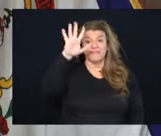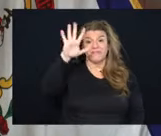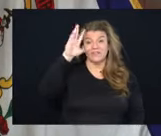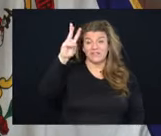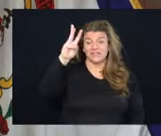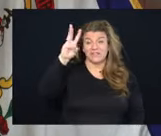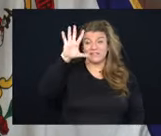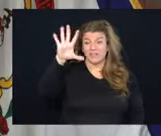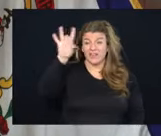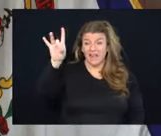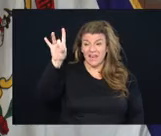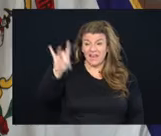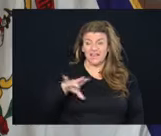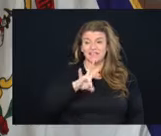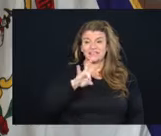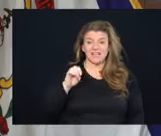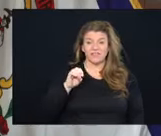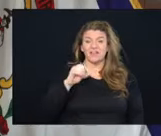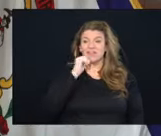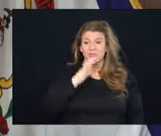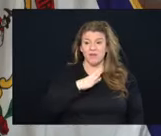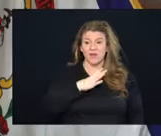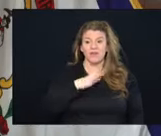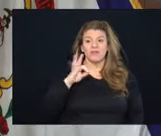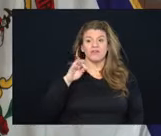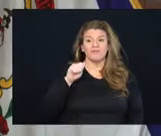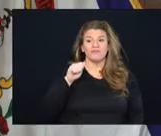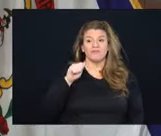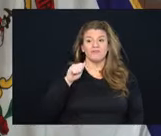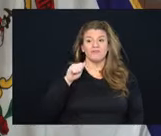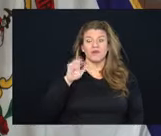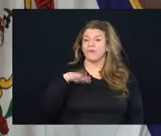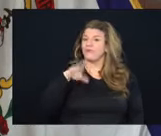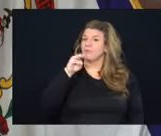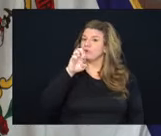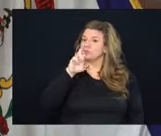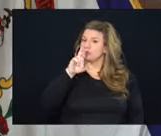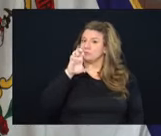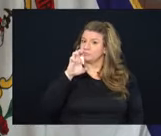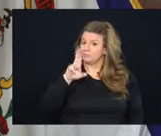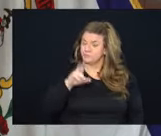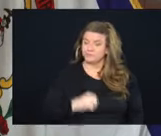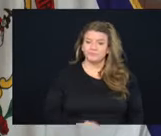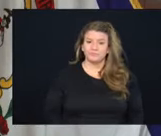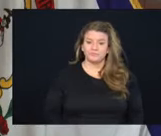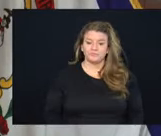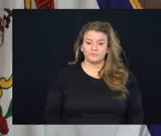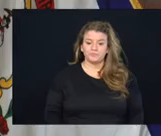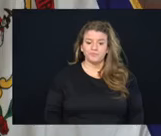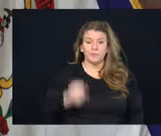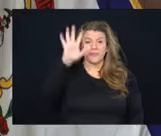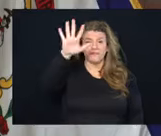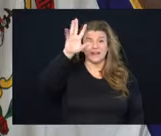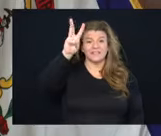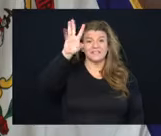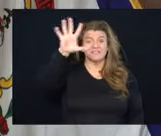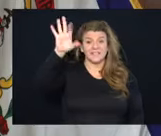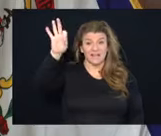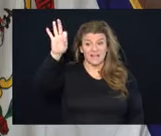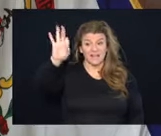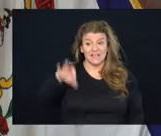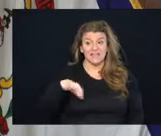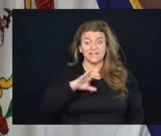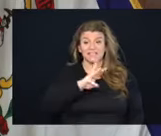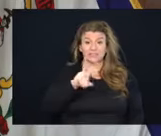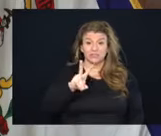,658th death a 70 year old female from Mercer County. The 5,659th death